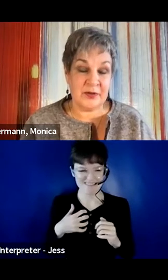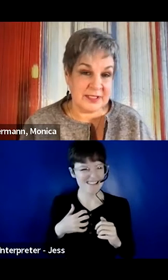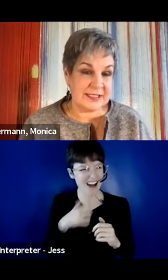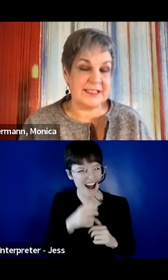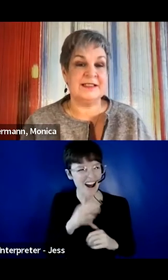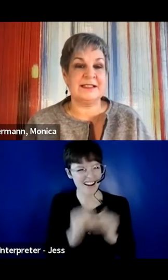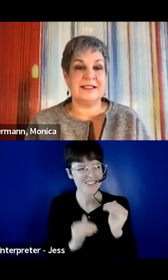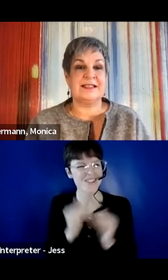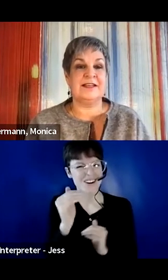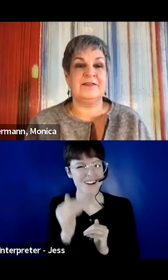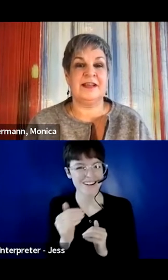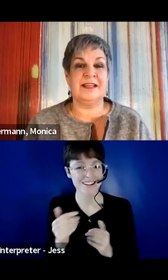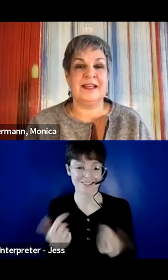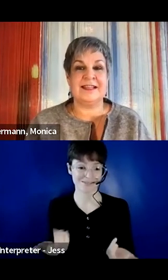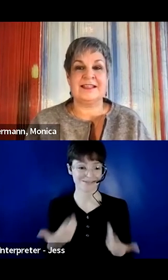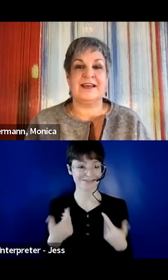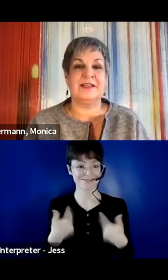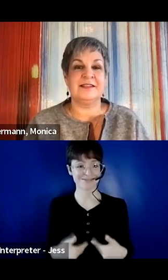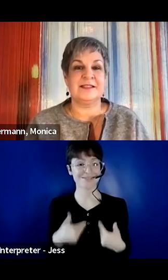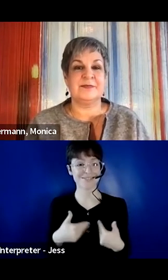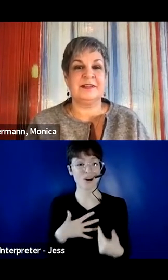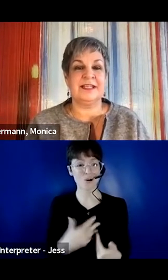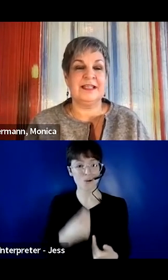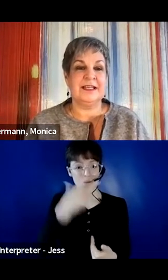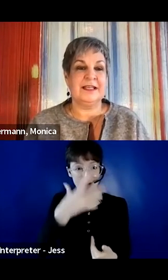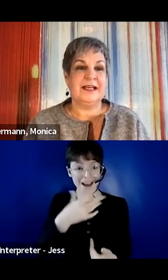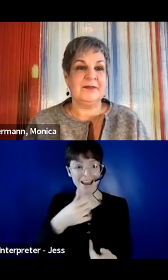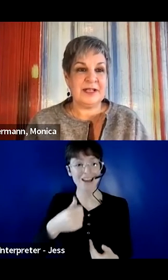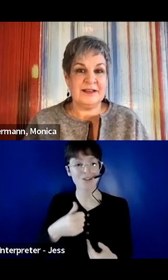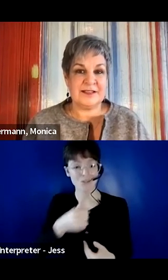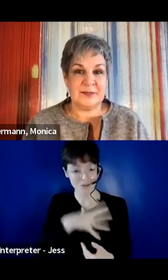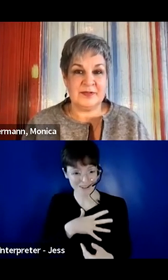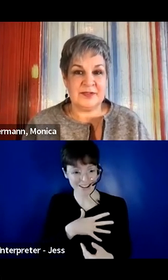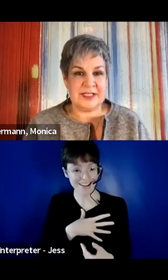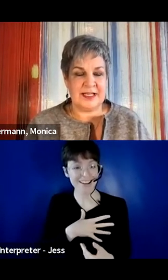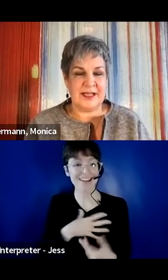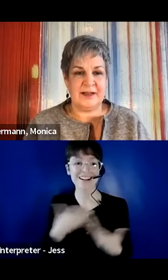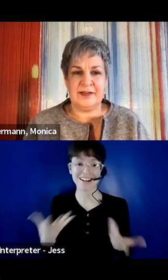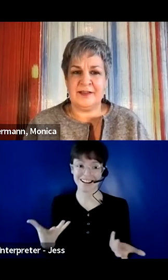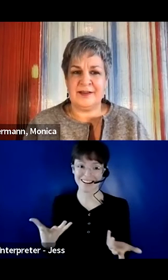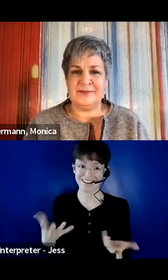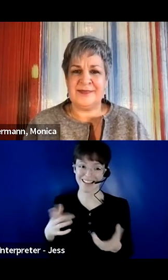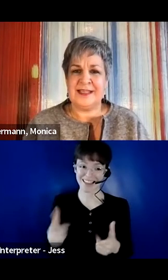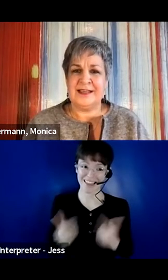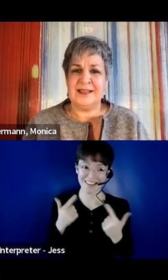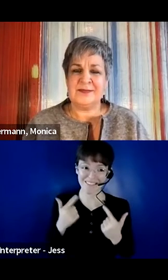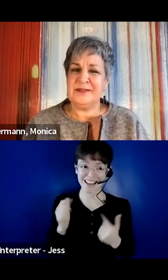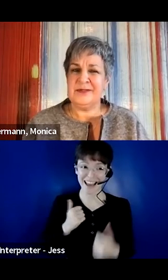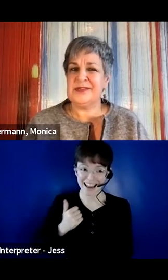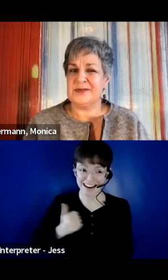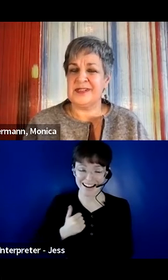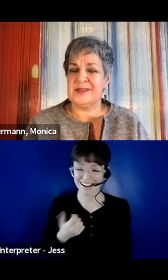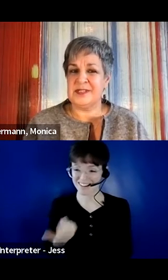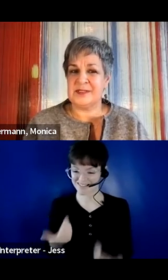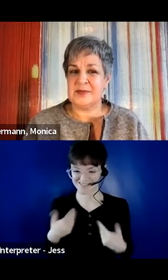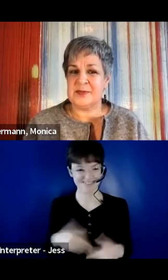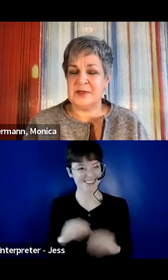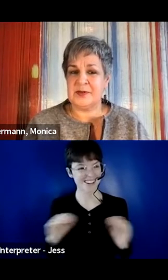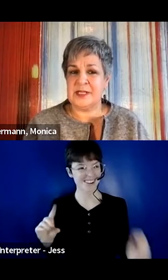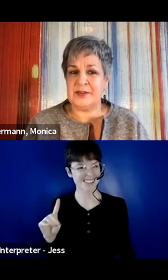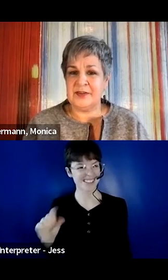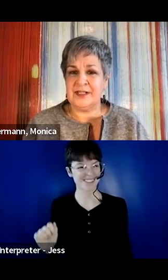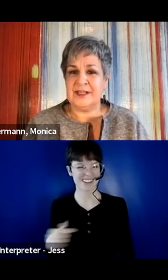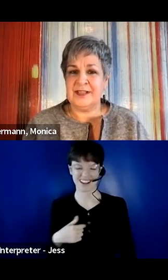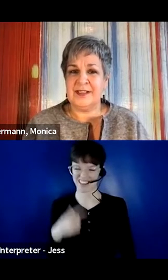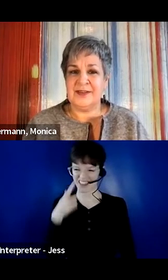who currently doesn't identify as having a disability, I recognize the privilege that I have. And I thought, is my voice really the one that's supposed